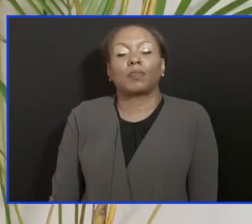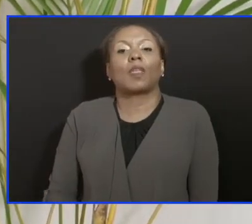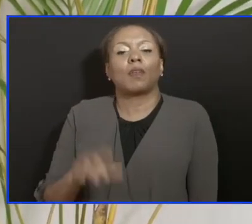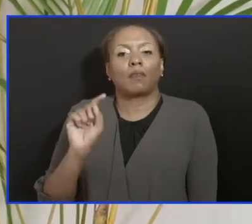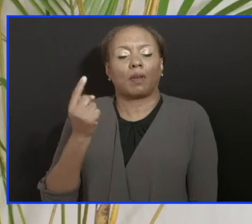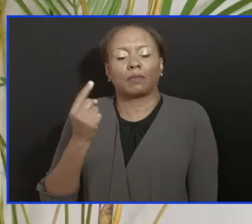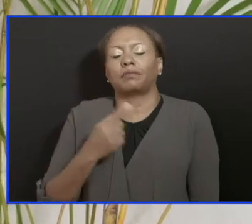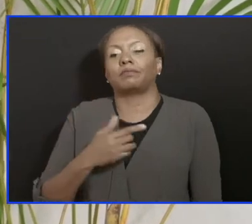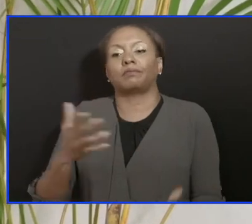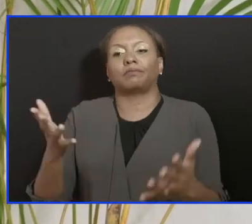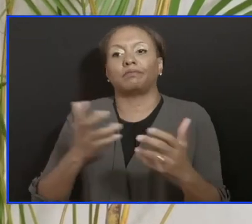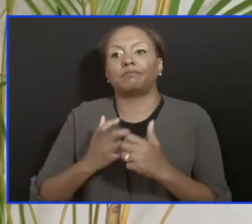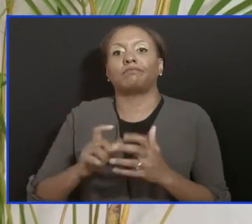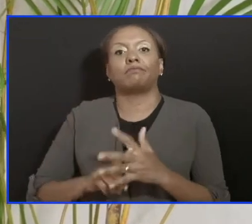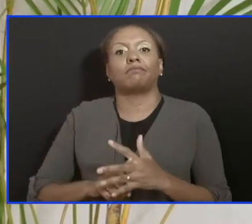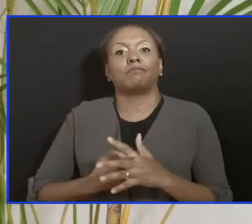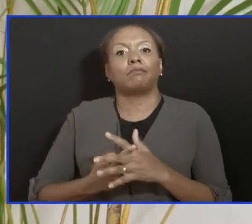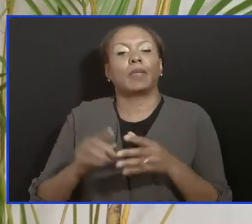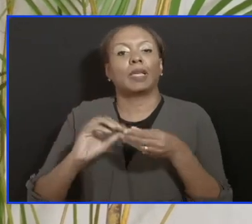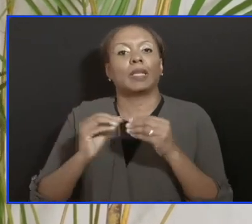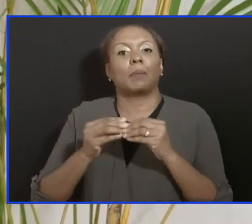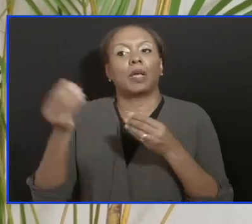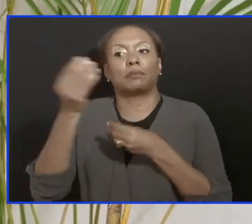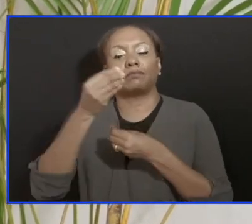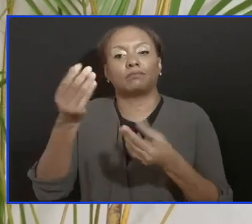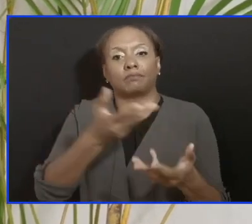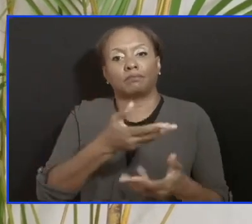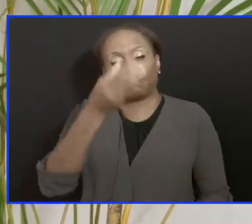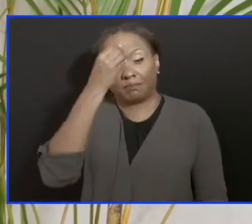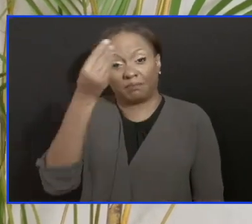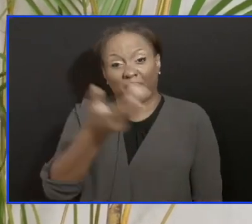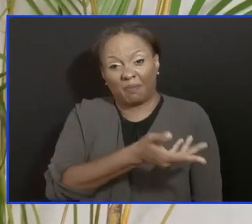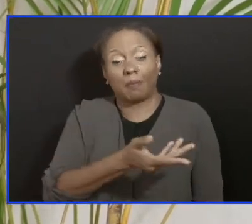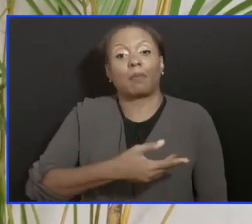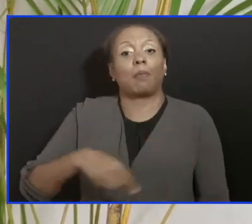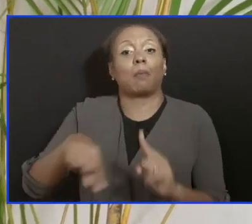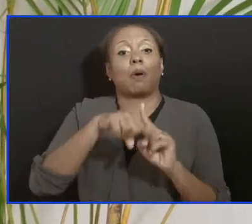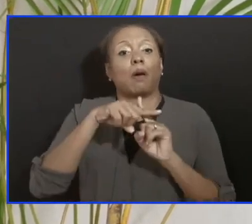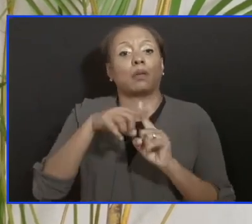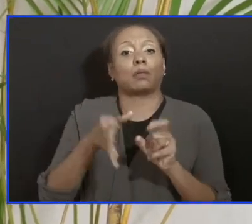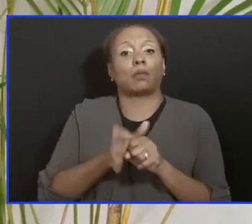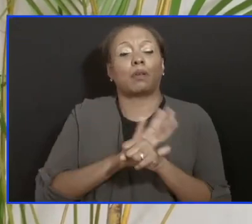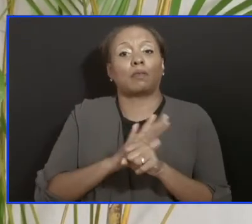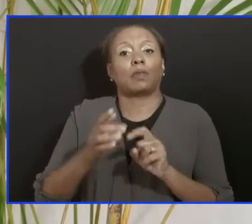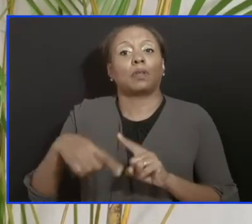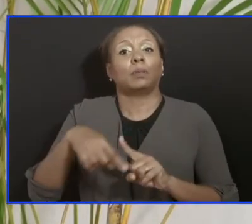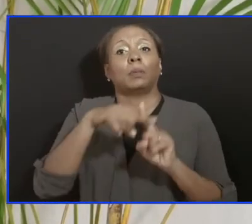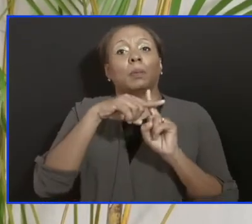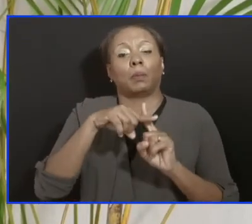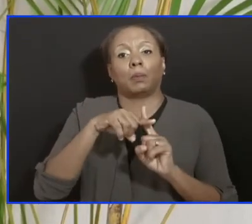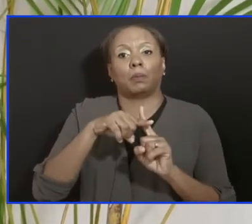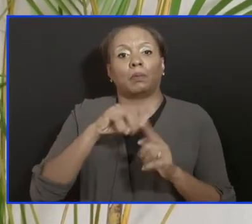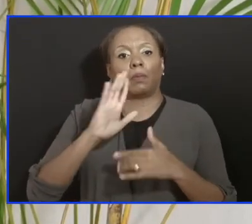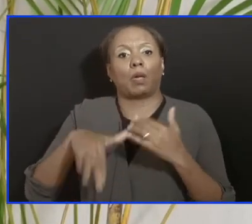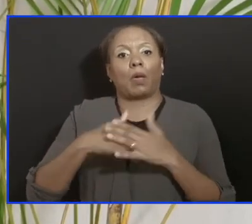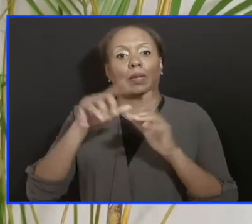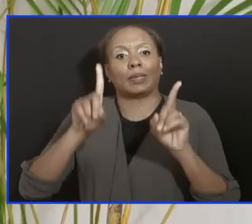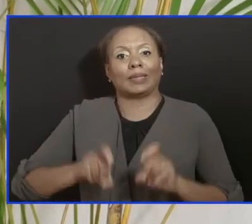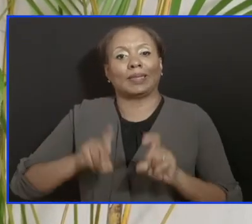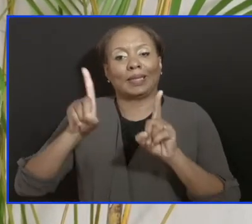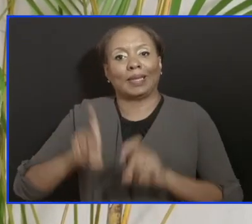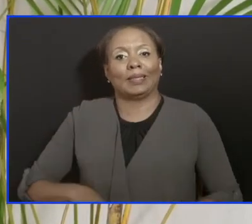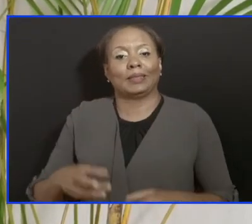the number of tests completed and the positive cases that resulted from those tests. So,